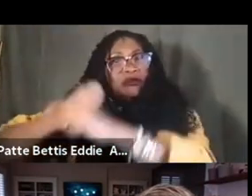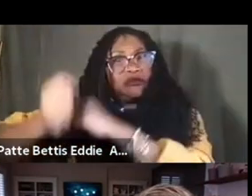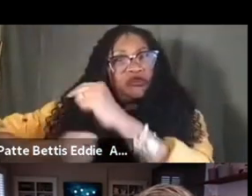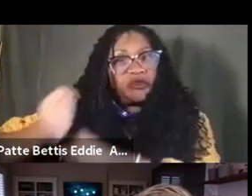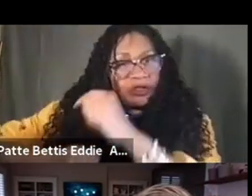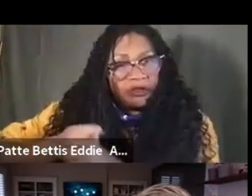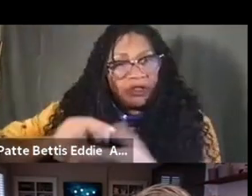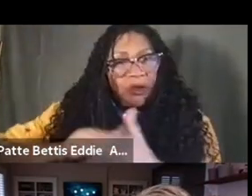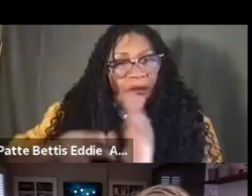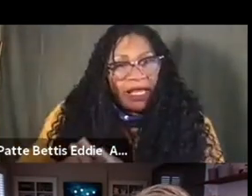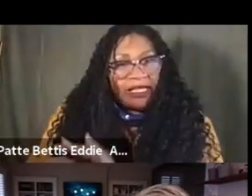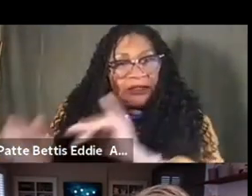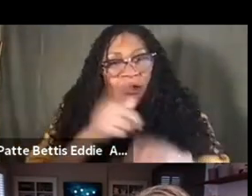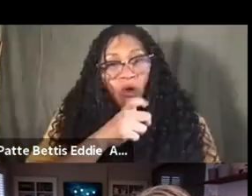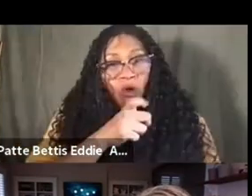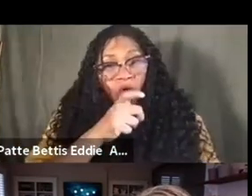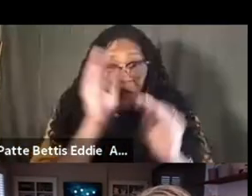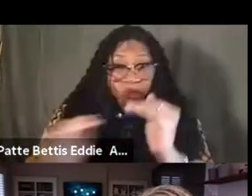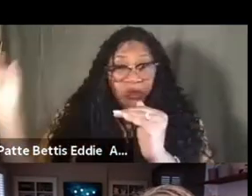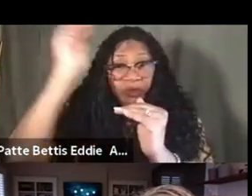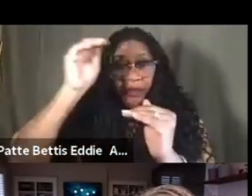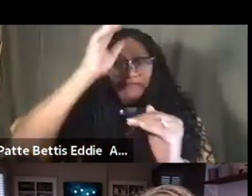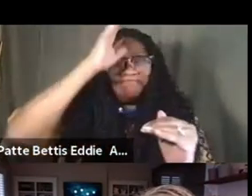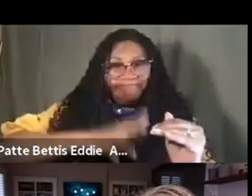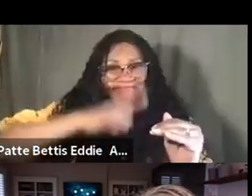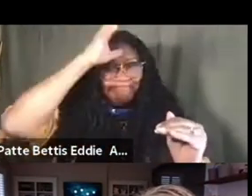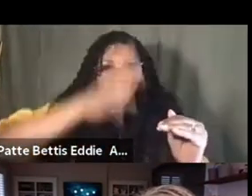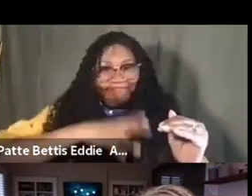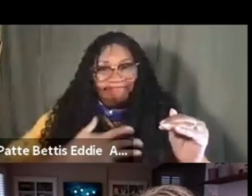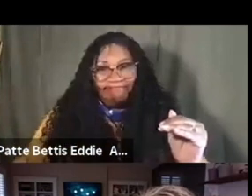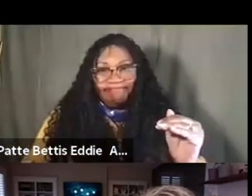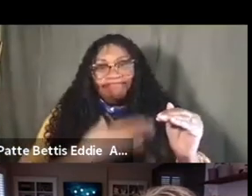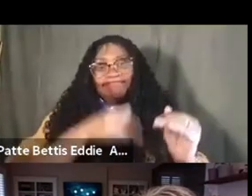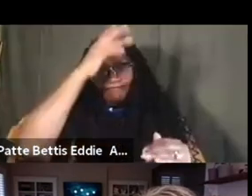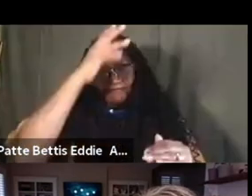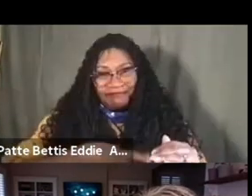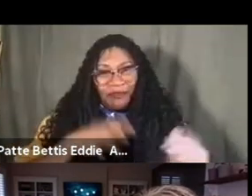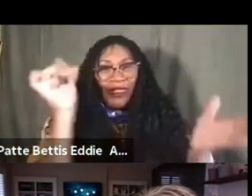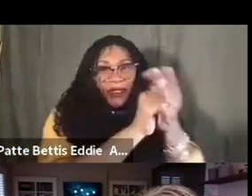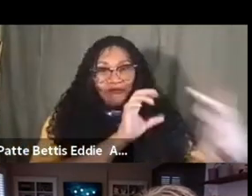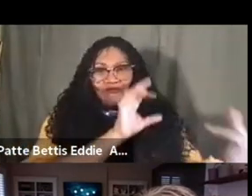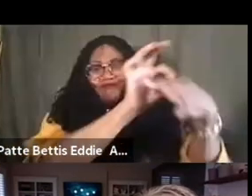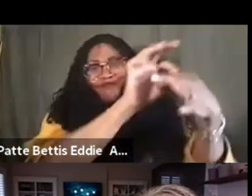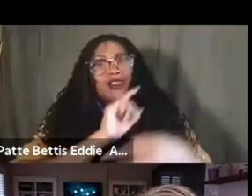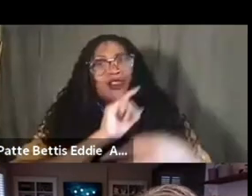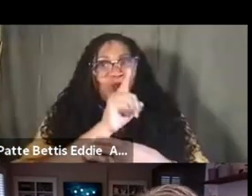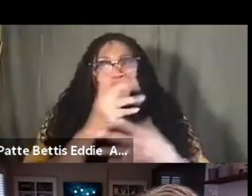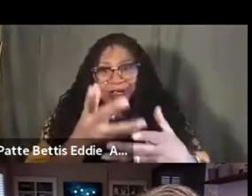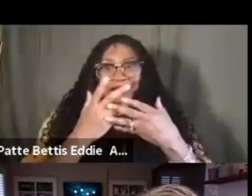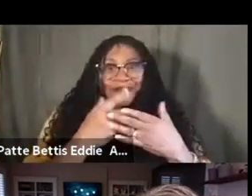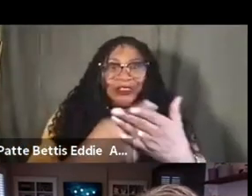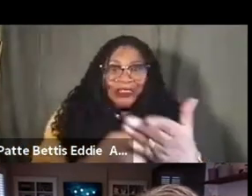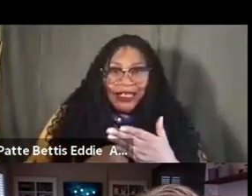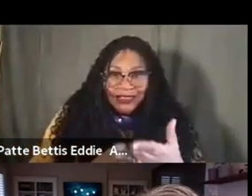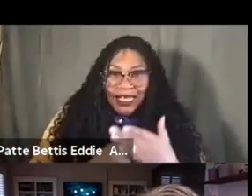masculine ways, right, and so I, I, that's also, I think, part of my own practice, so I'd be really interested in us talking a bit more about that, um,